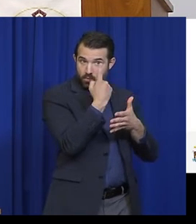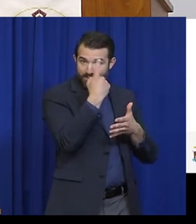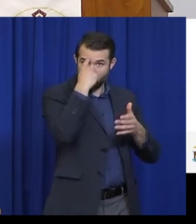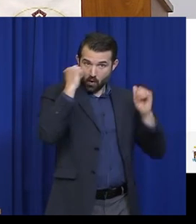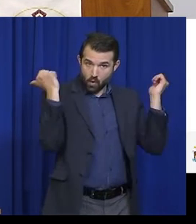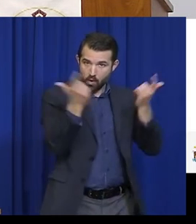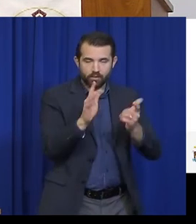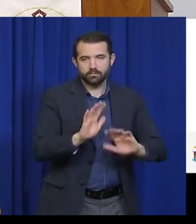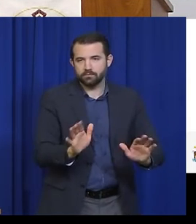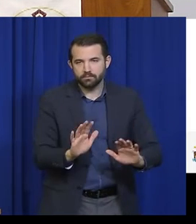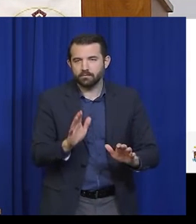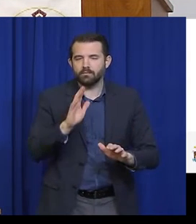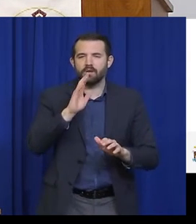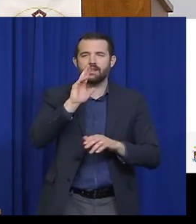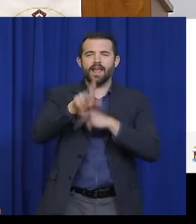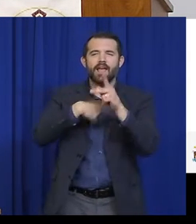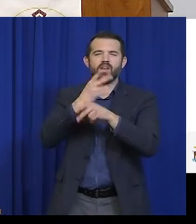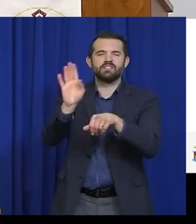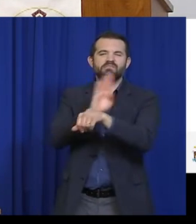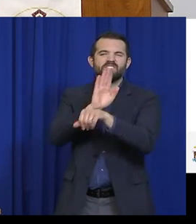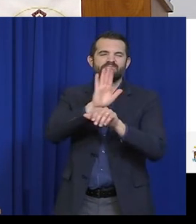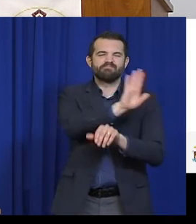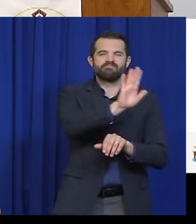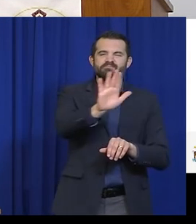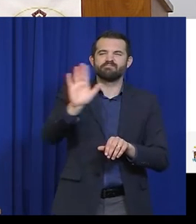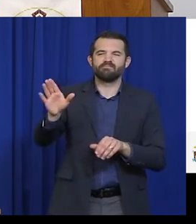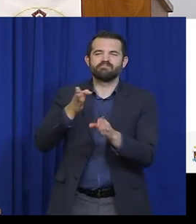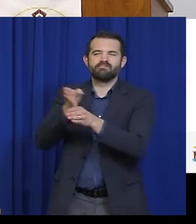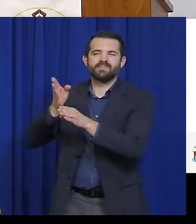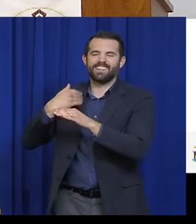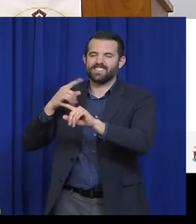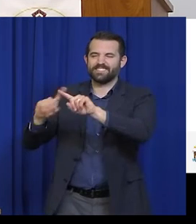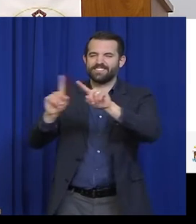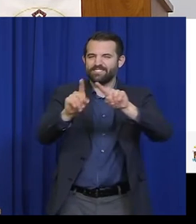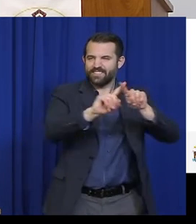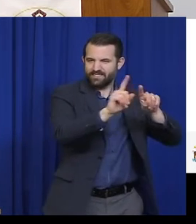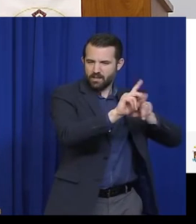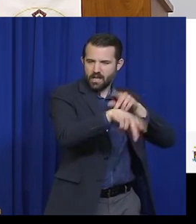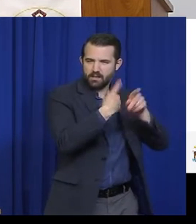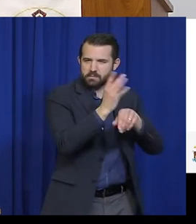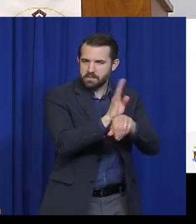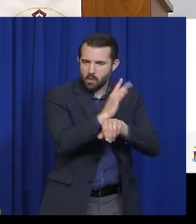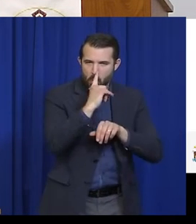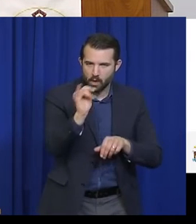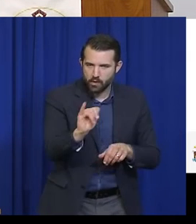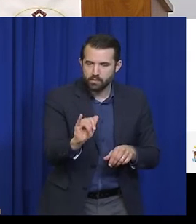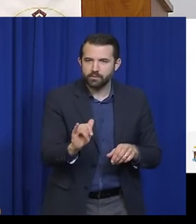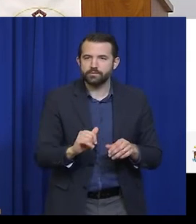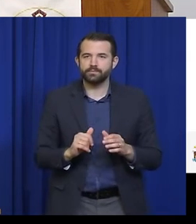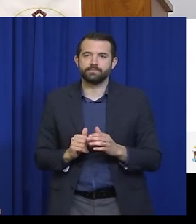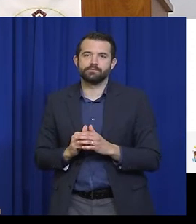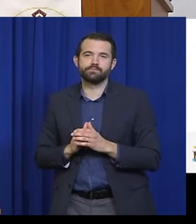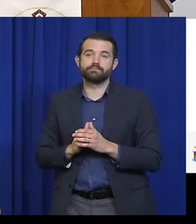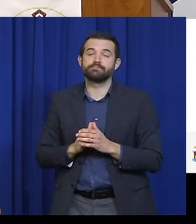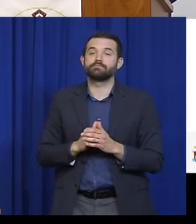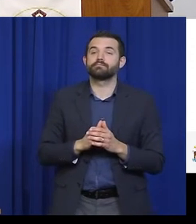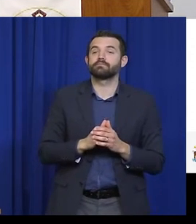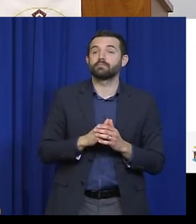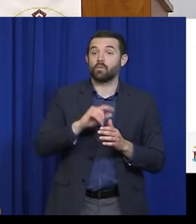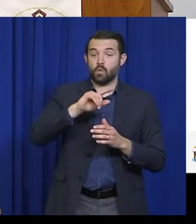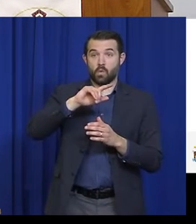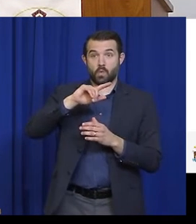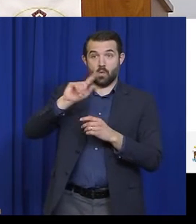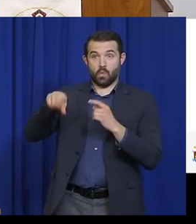including from government officials, health experts, and industry representatives. Once completed,